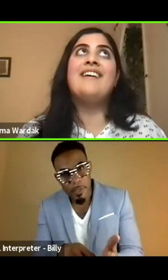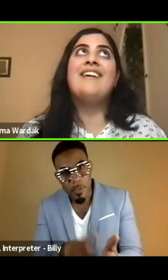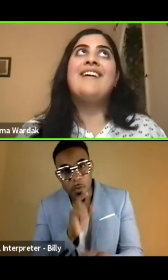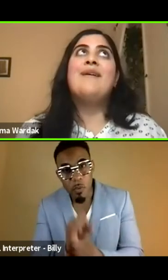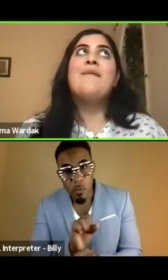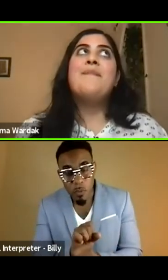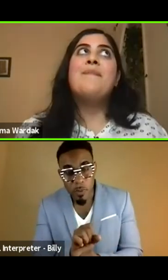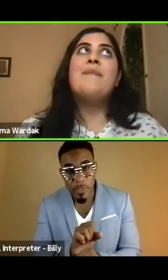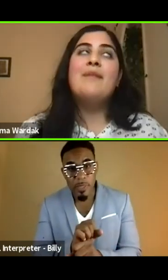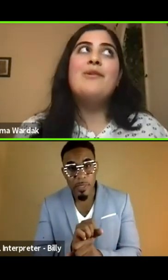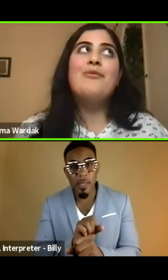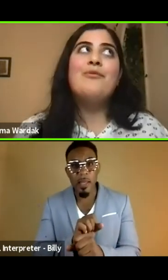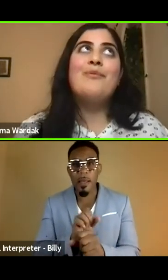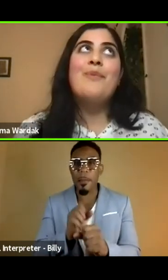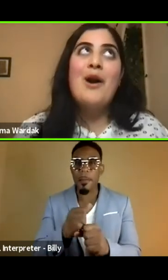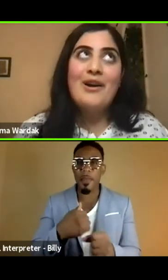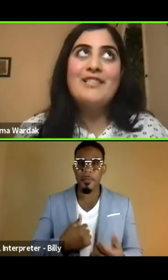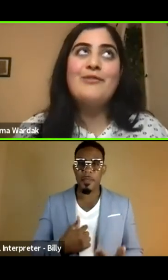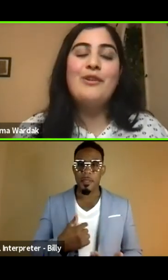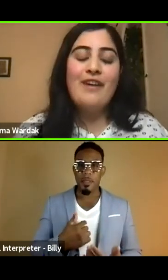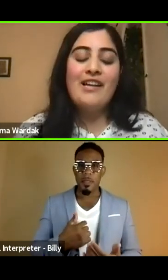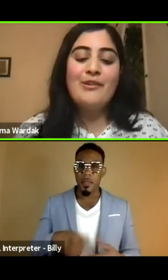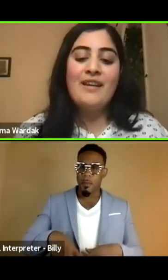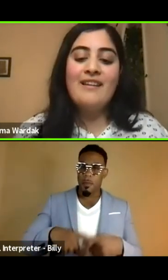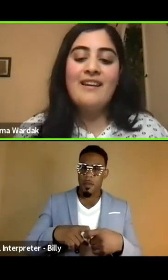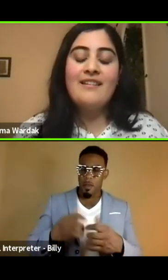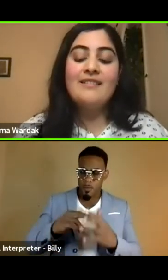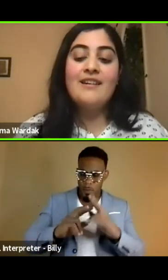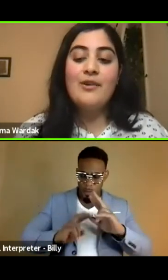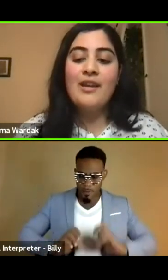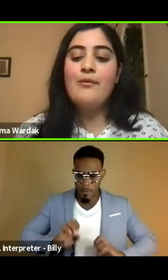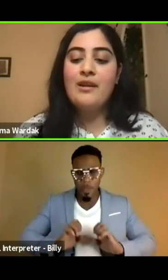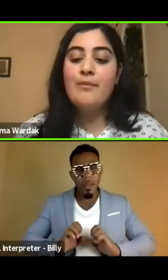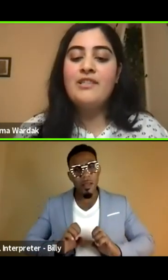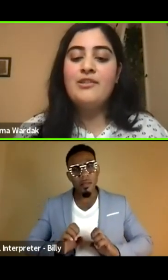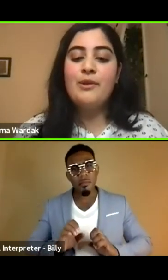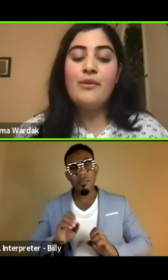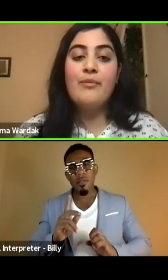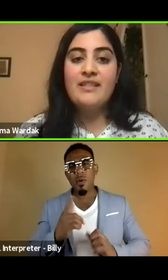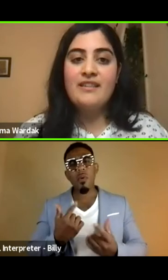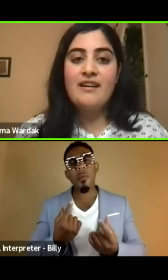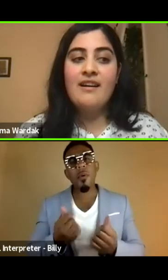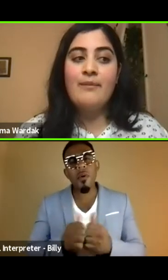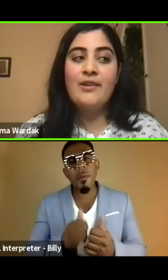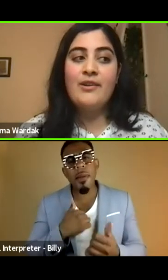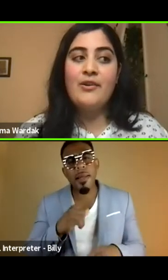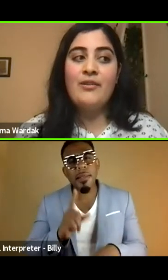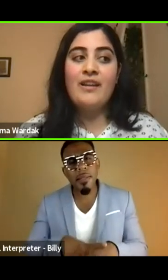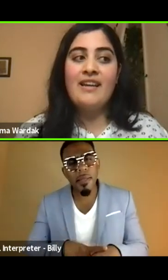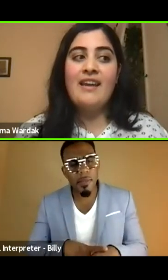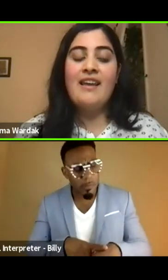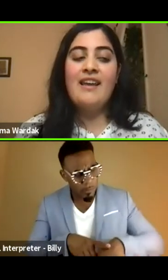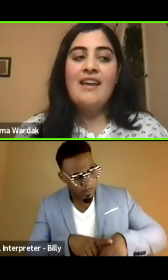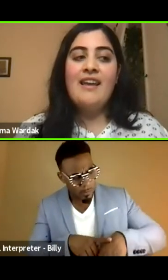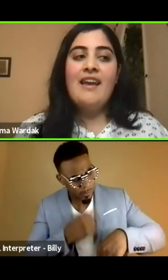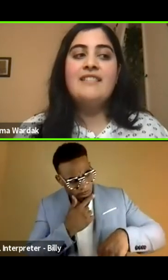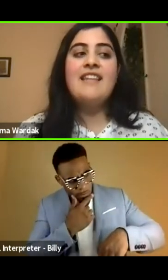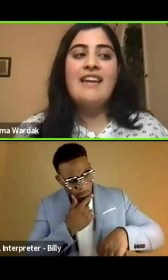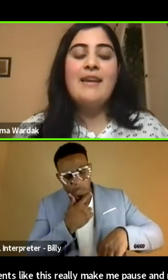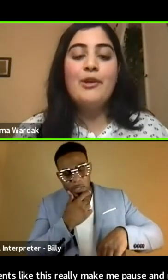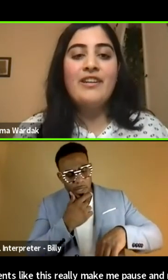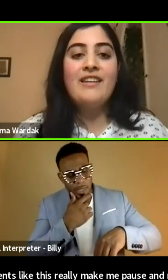really make me pause and reevaluate, like, okay, what am I doing with my time? You know, like it,